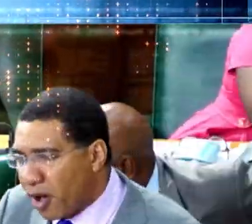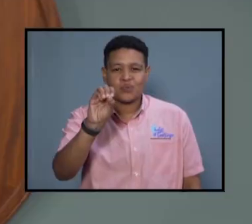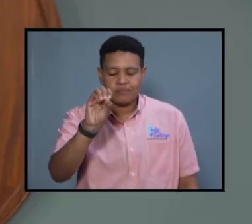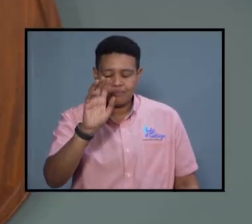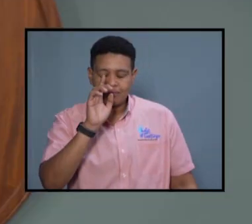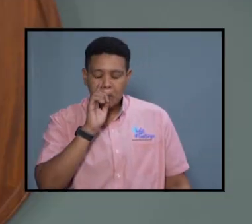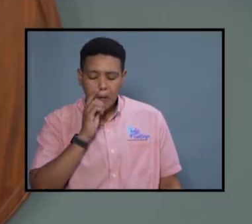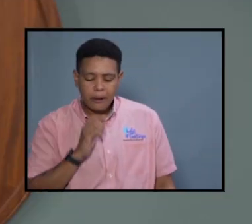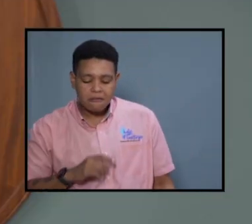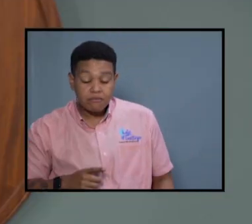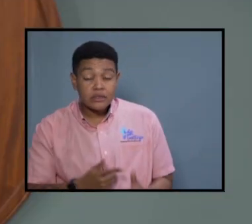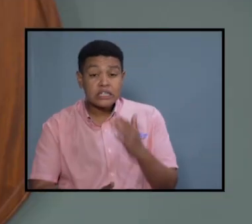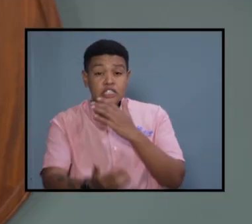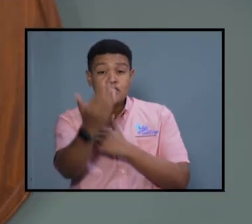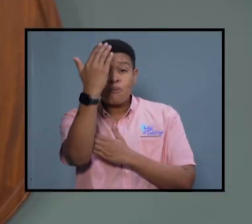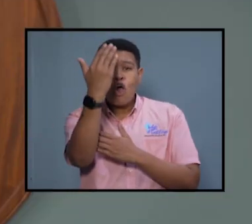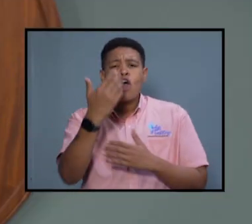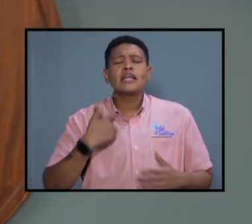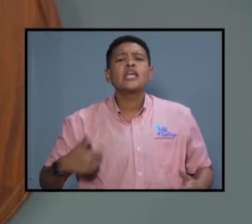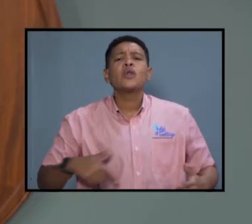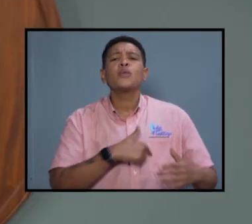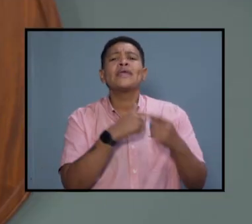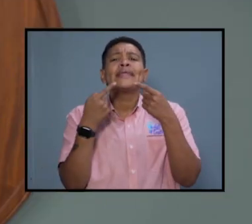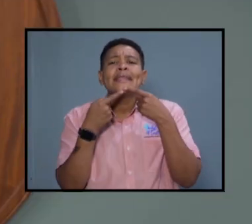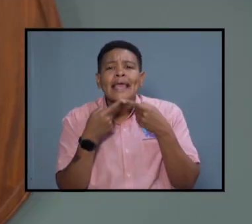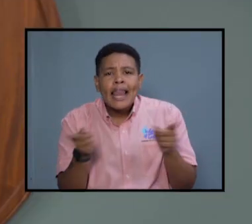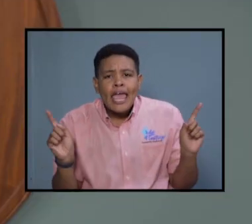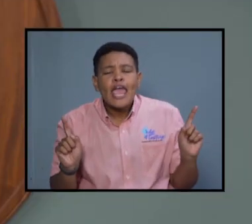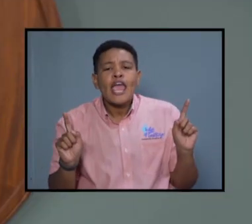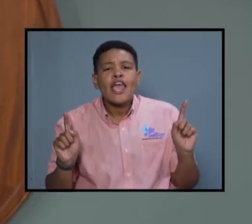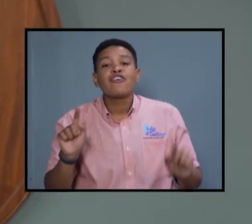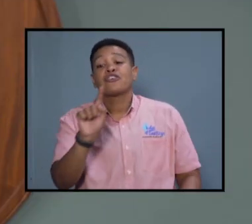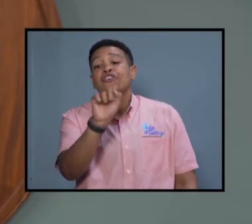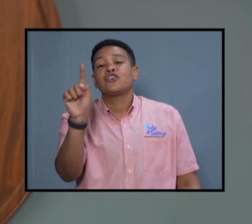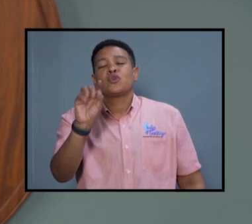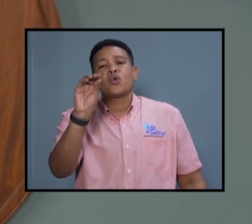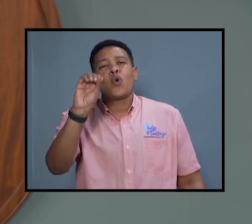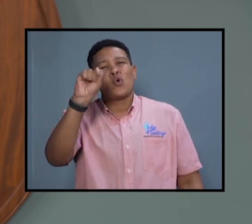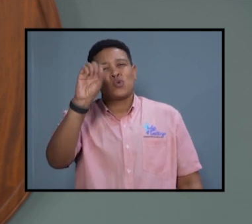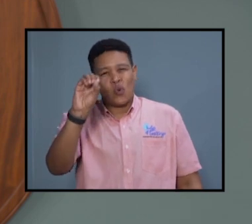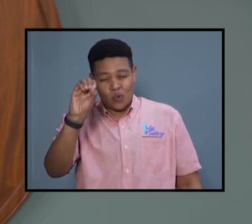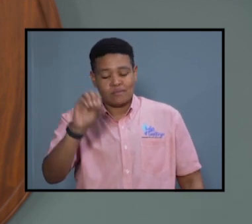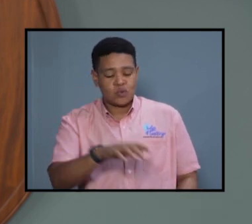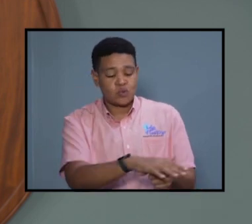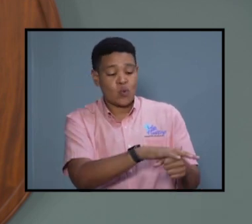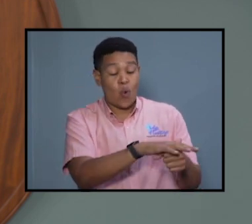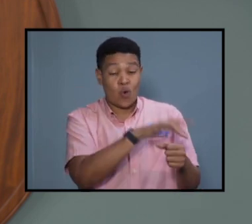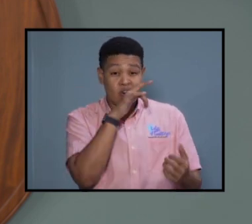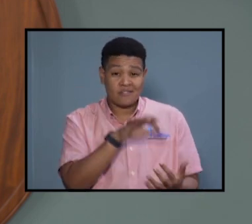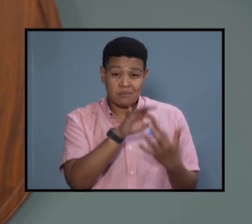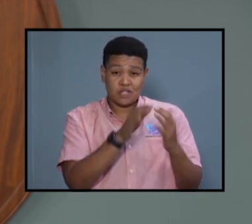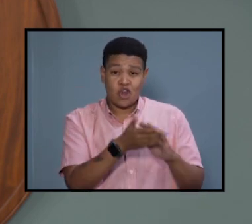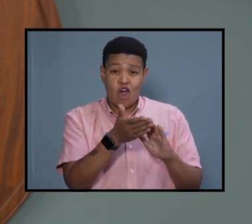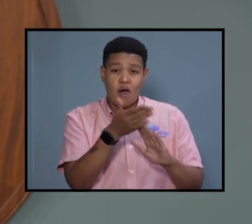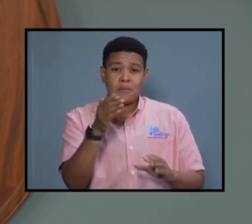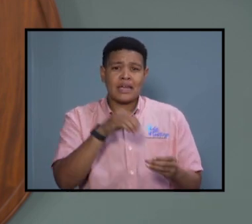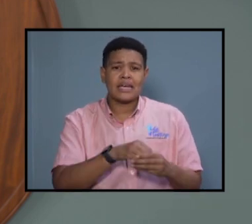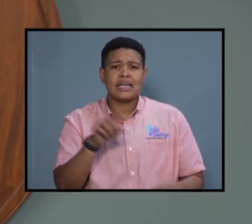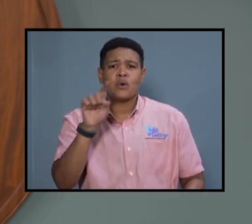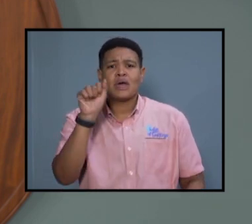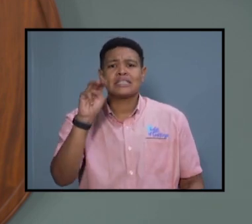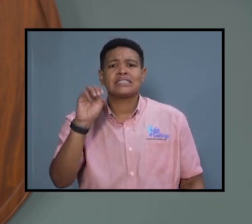This morning, we declare a zone of special operations in South South